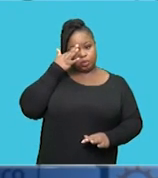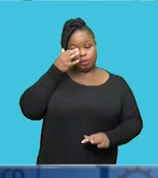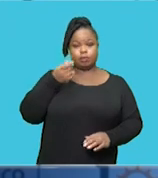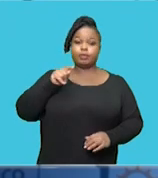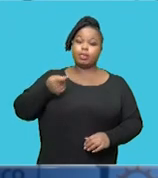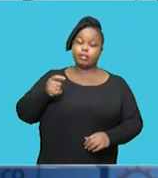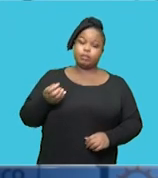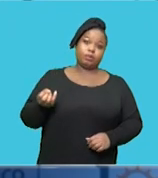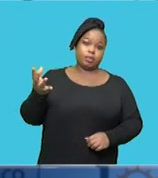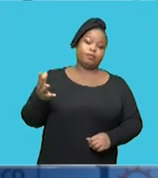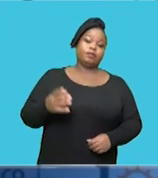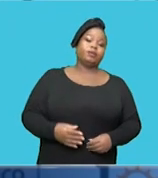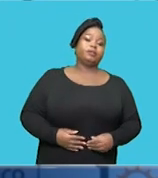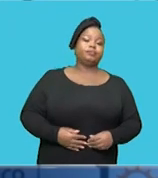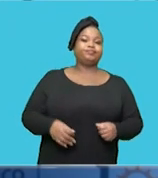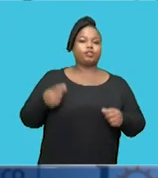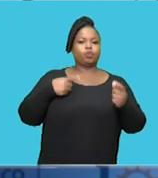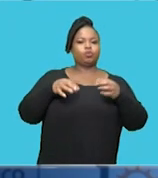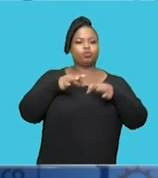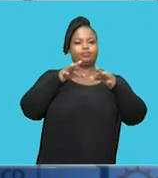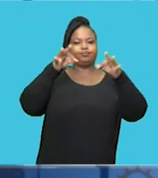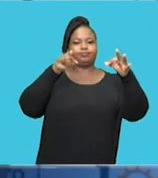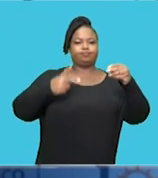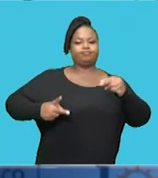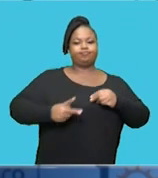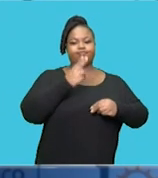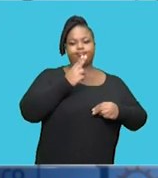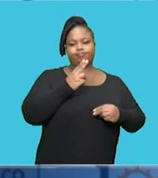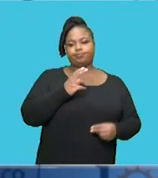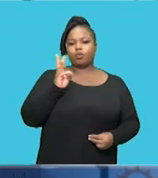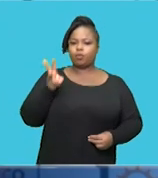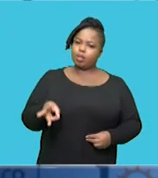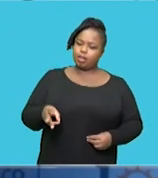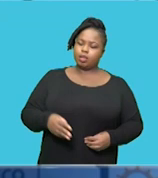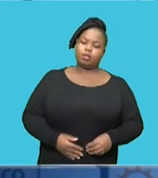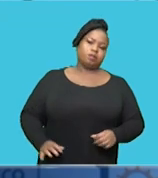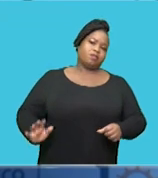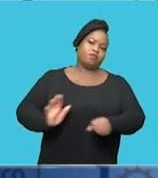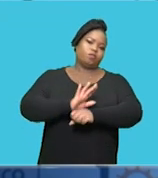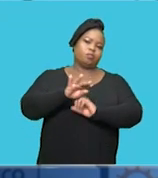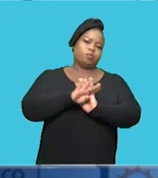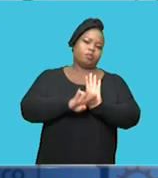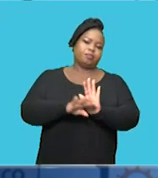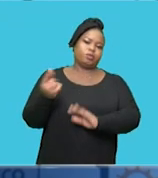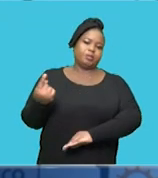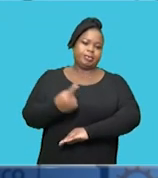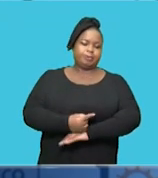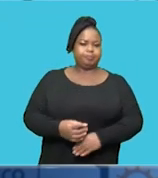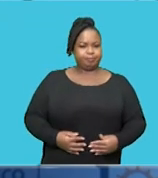there will be a ribbon cutting as well There will be a program, a full program on the day